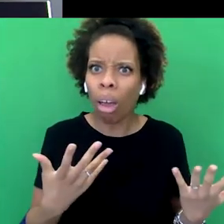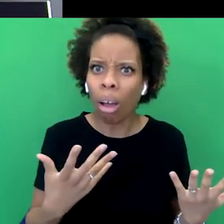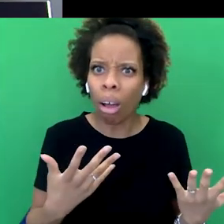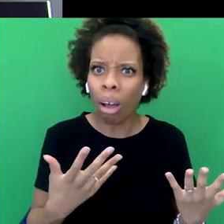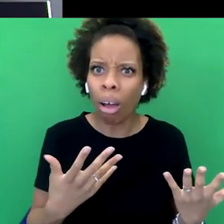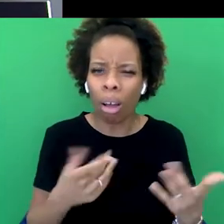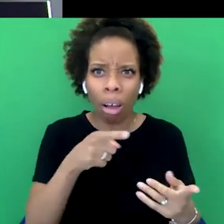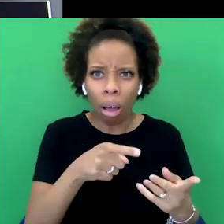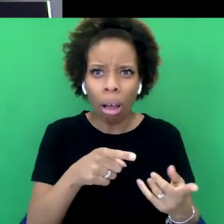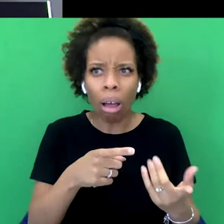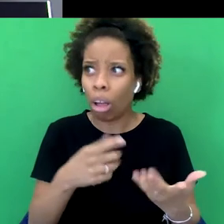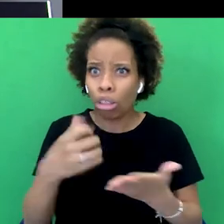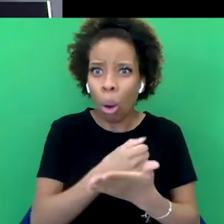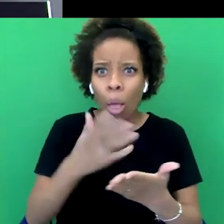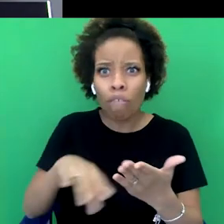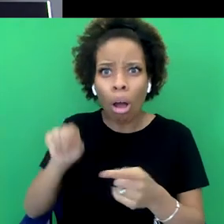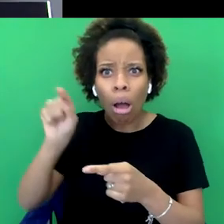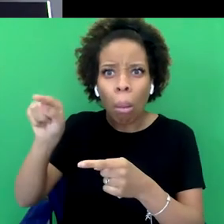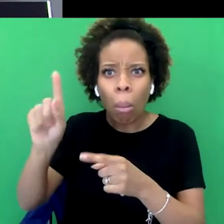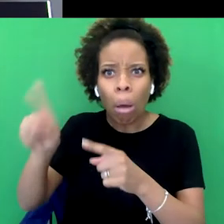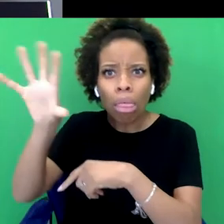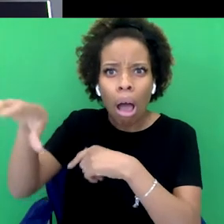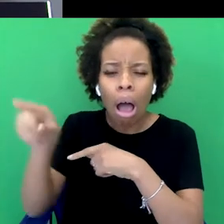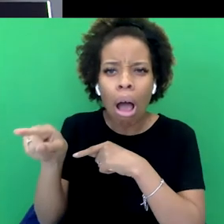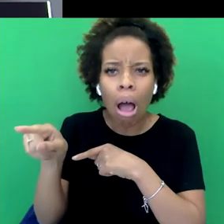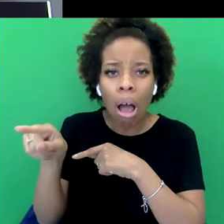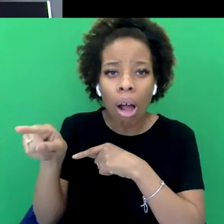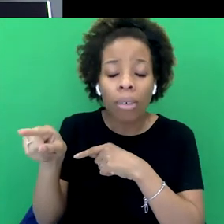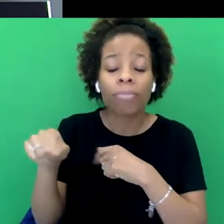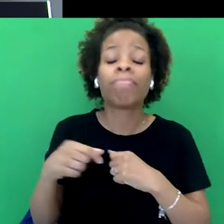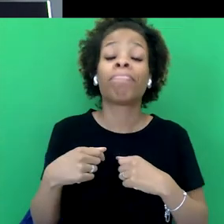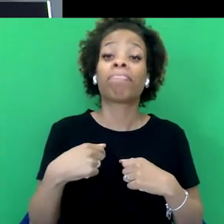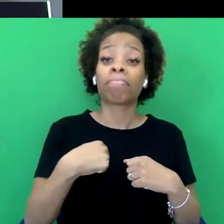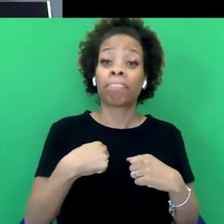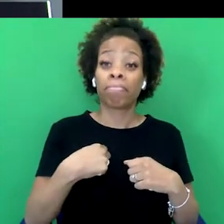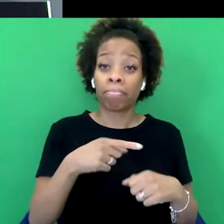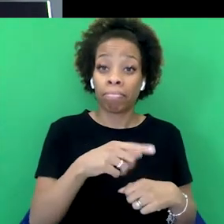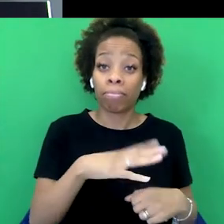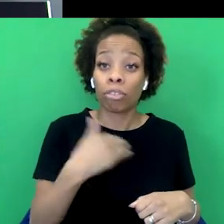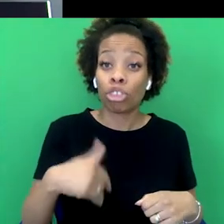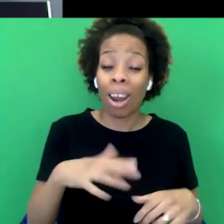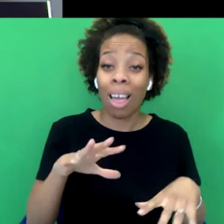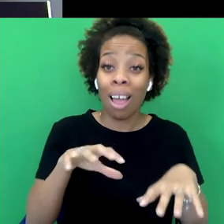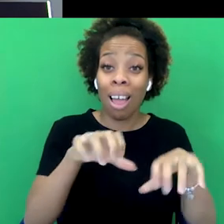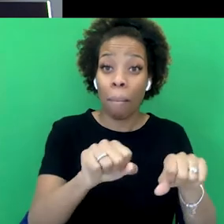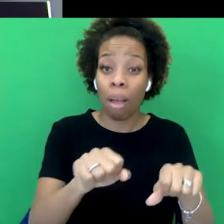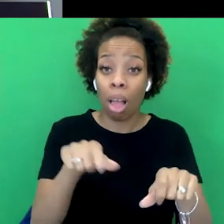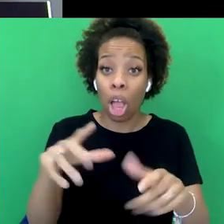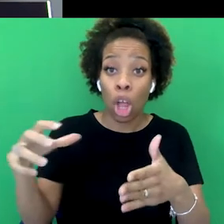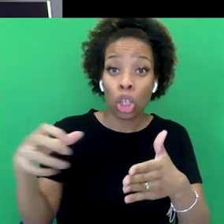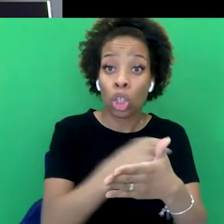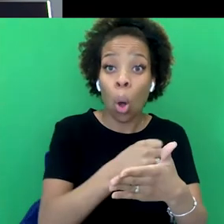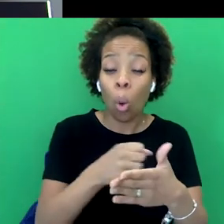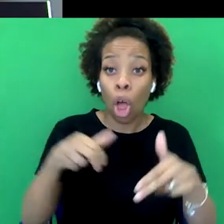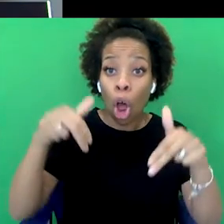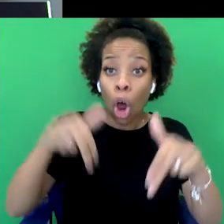when they raided the summer palace of the Chinese emperor, I think, they stole a dog and called it Lutie and gave